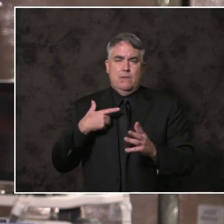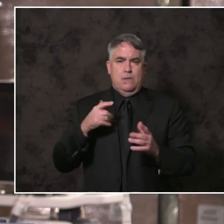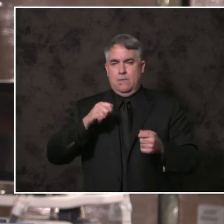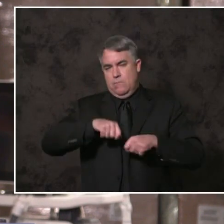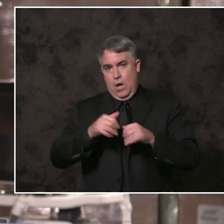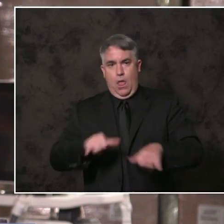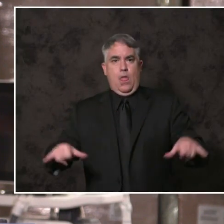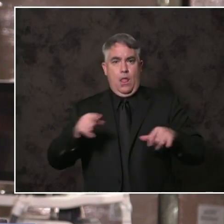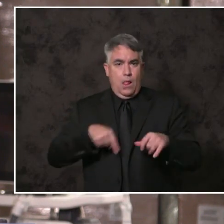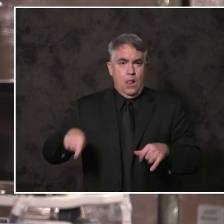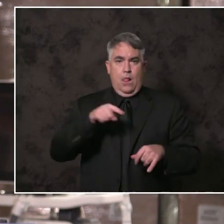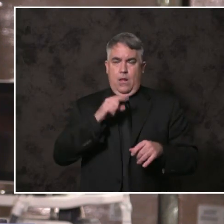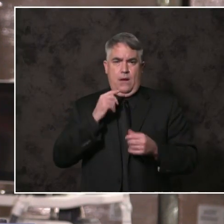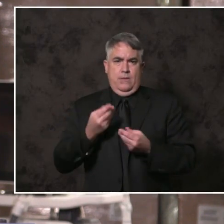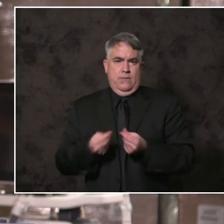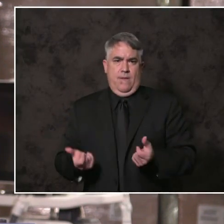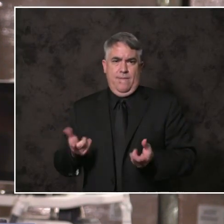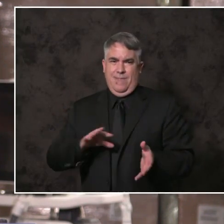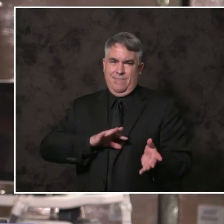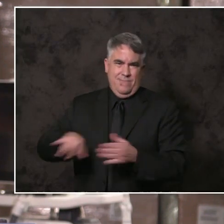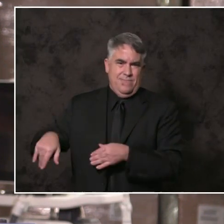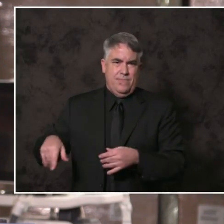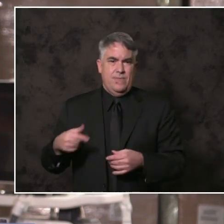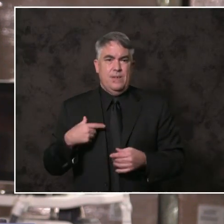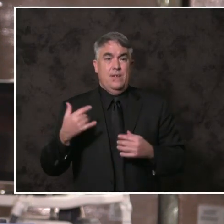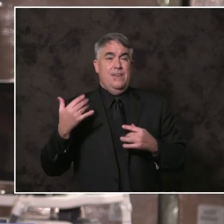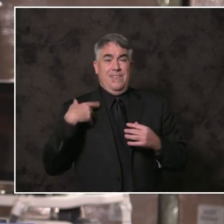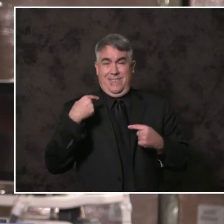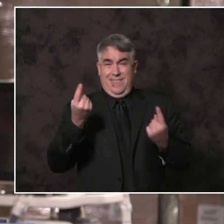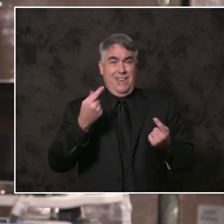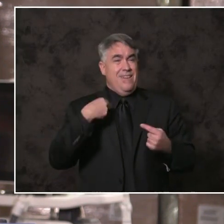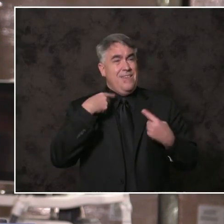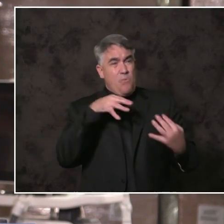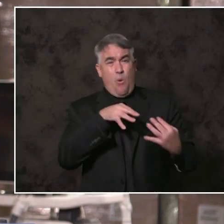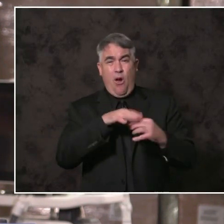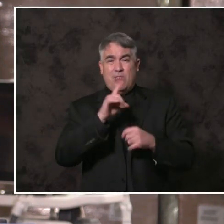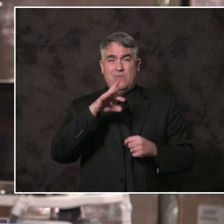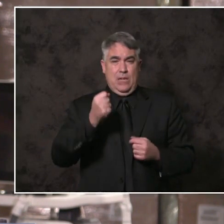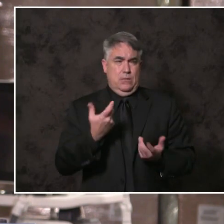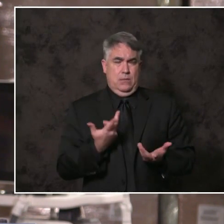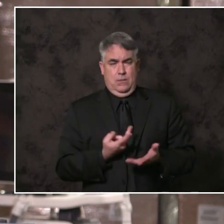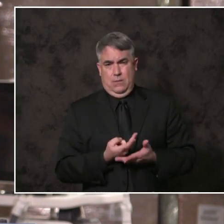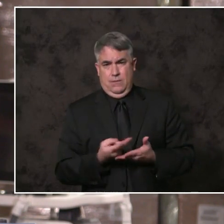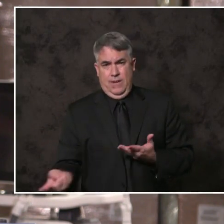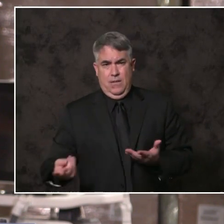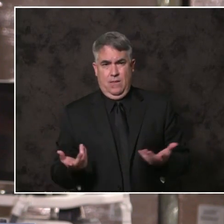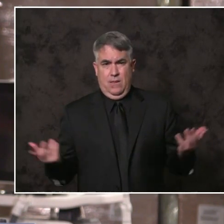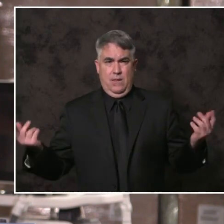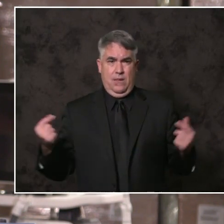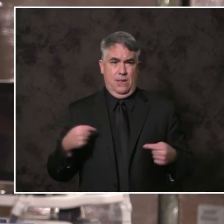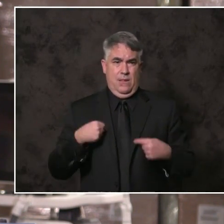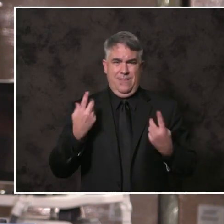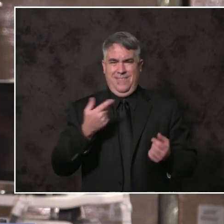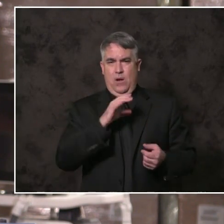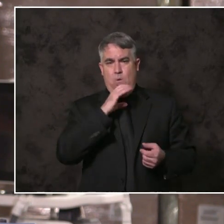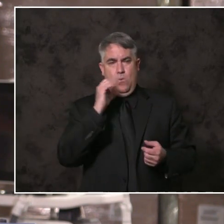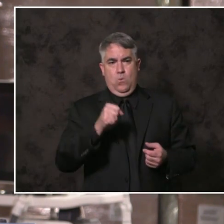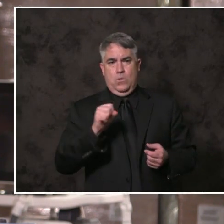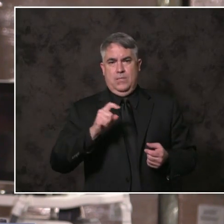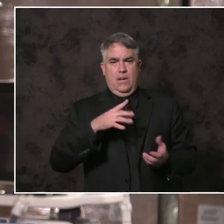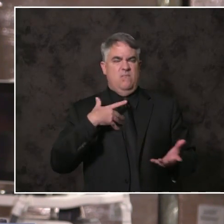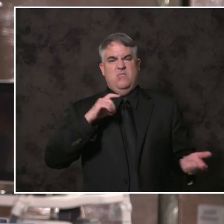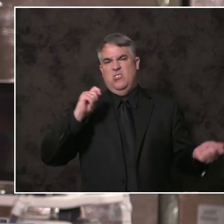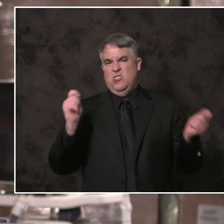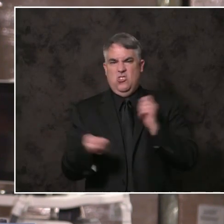on drugs and embrace harm reduction to address substance abuse, a 180-degree shift from the past. We launched